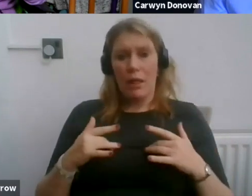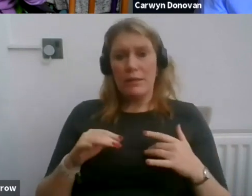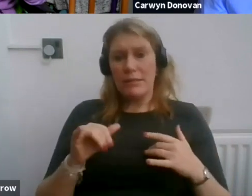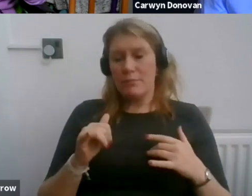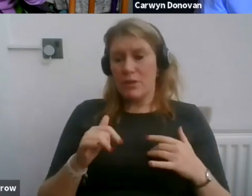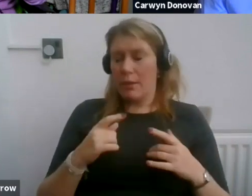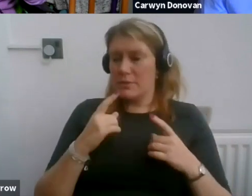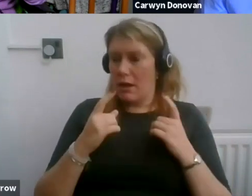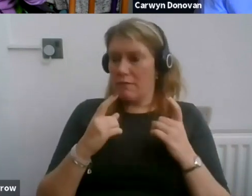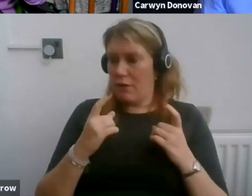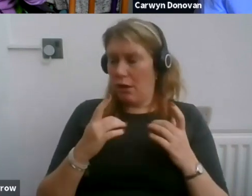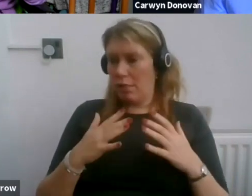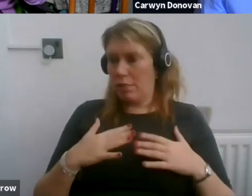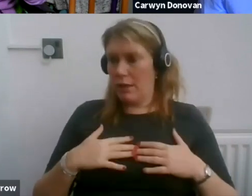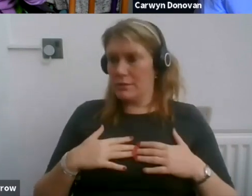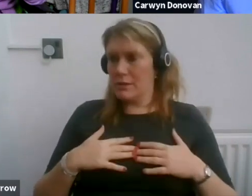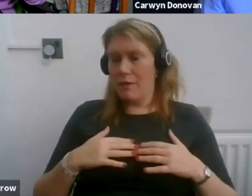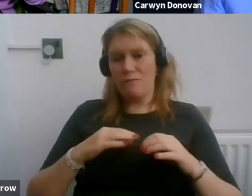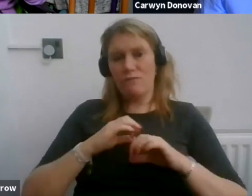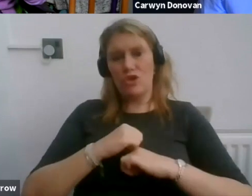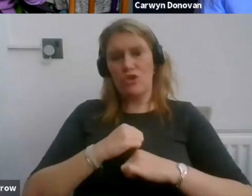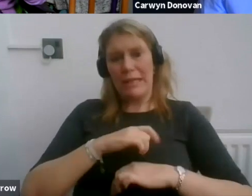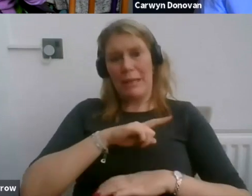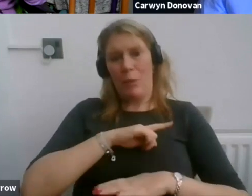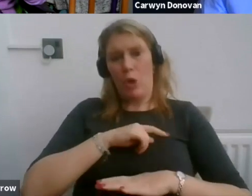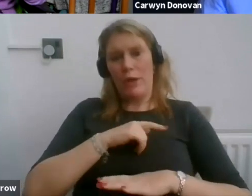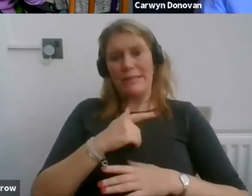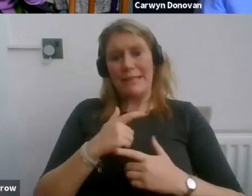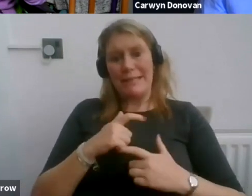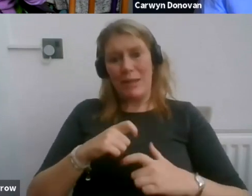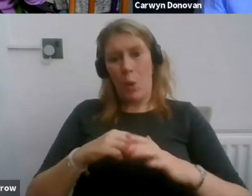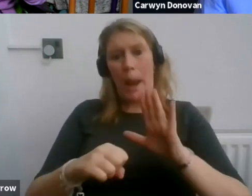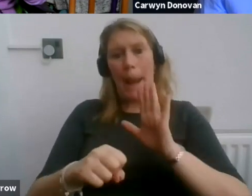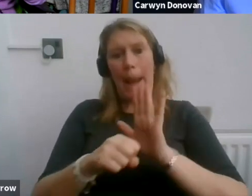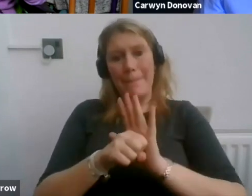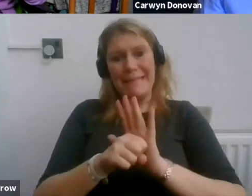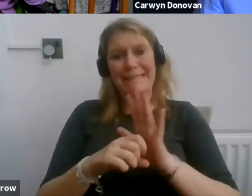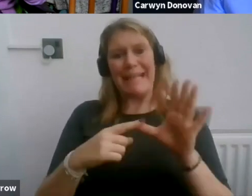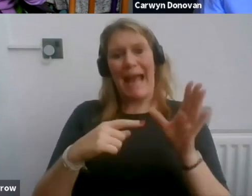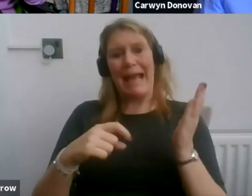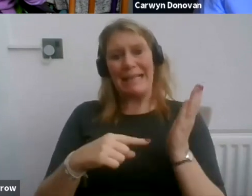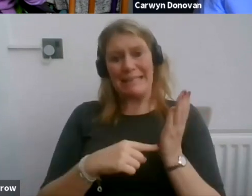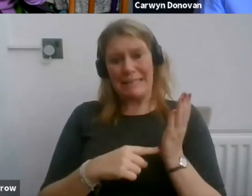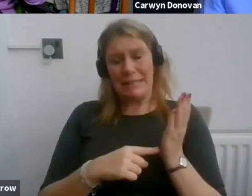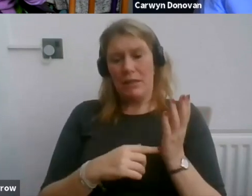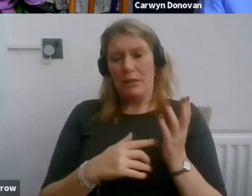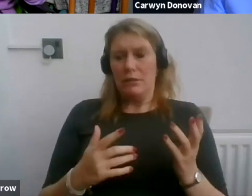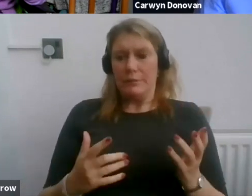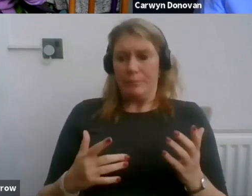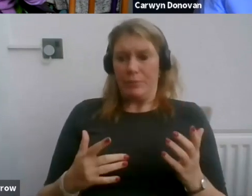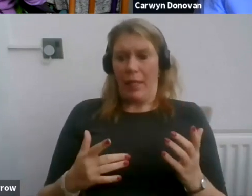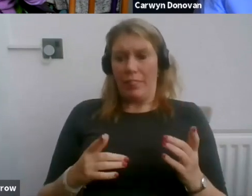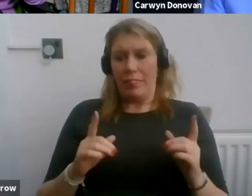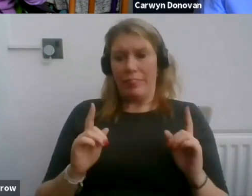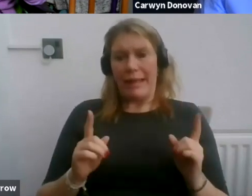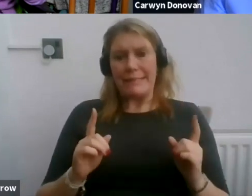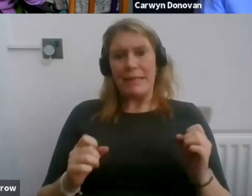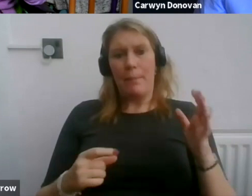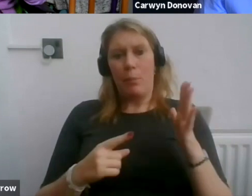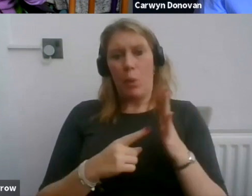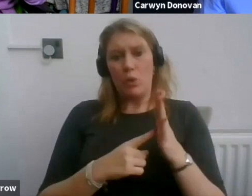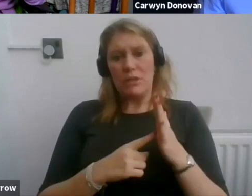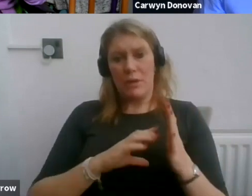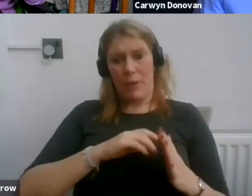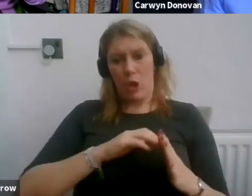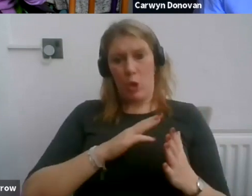on many occasions frustrated by the limitations of that act, OK? And that is the importance of being in a trades union.